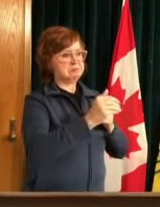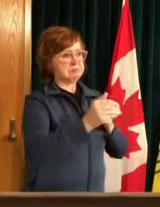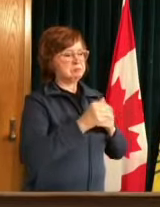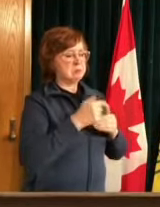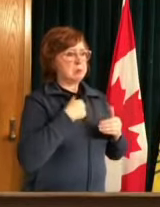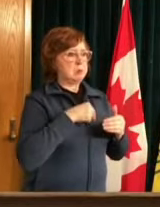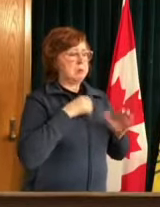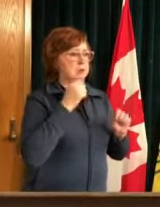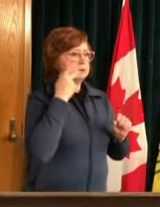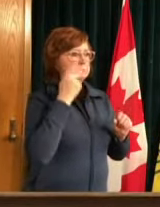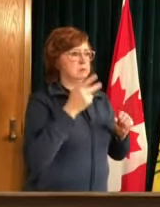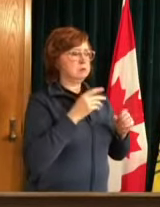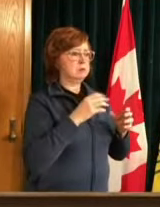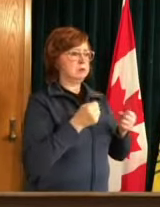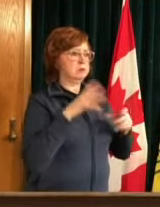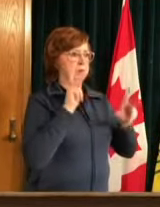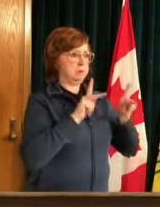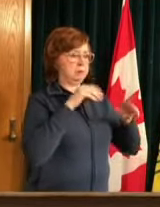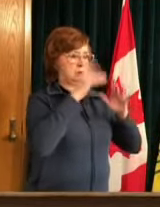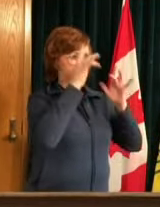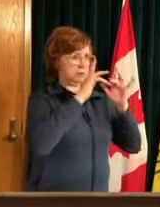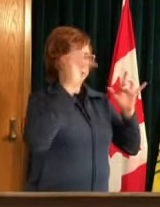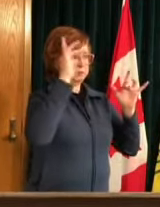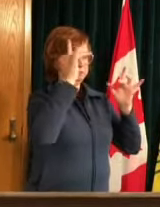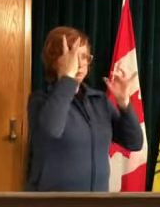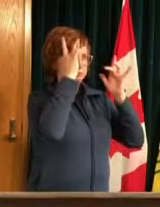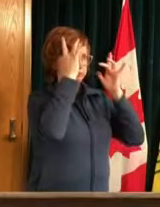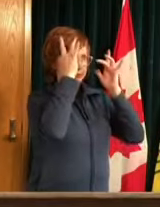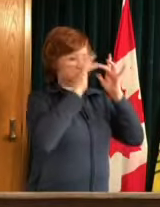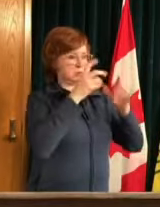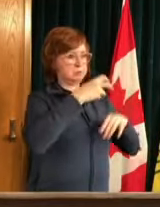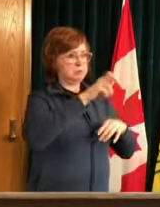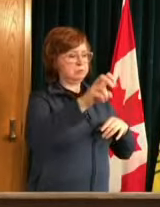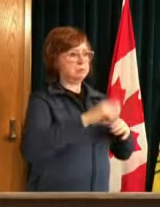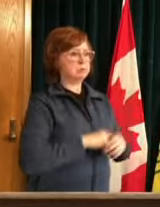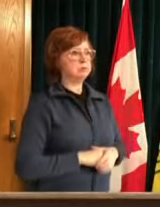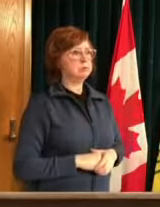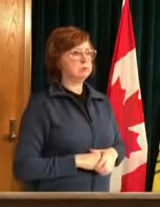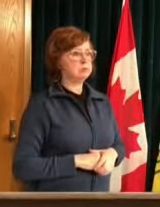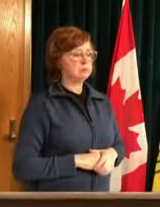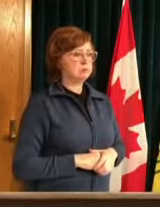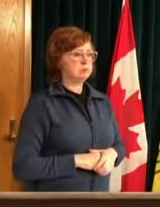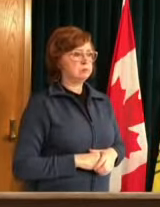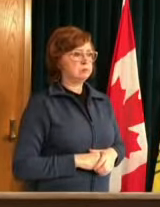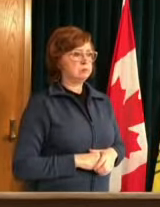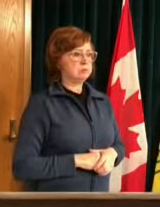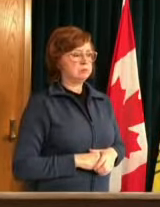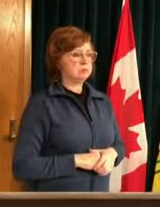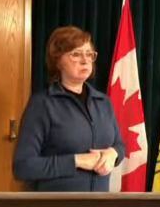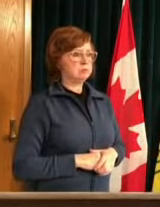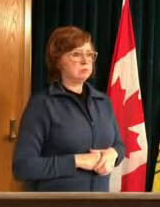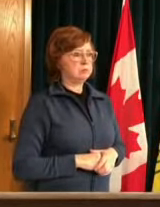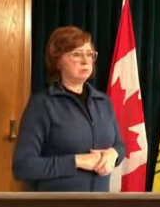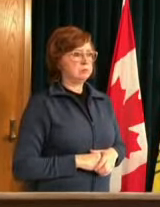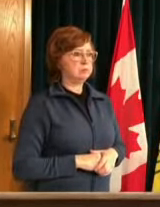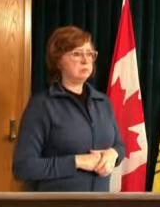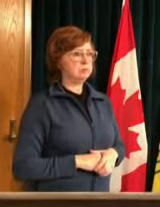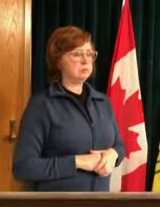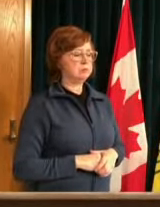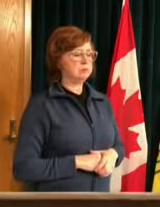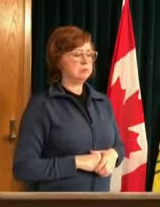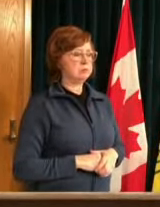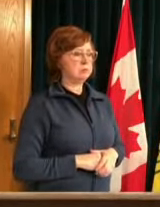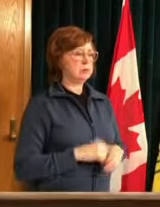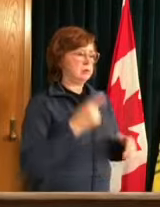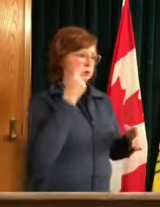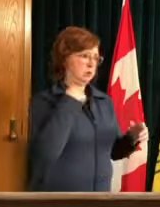would ultimately be decreasing at that point in time our case rates uh decreasing as our vaccination rates increase understanding there's a lag between